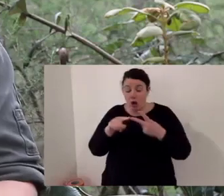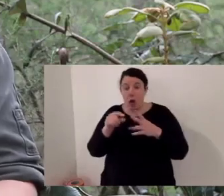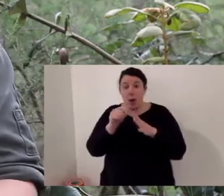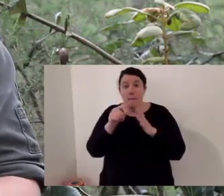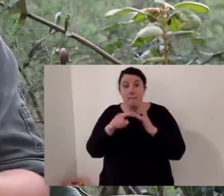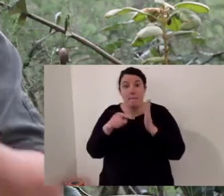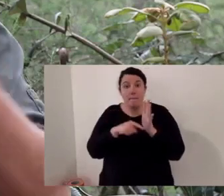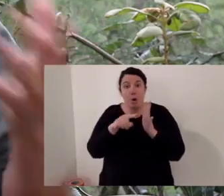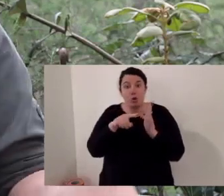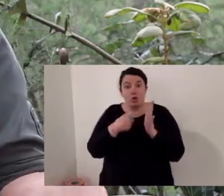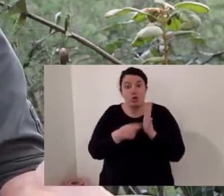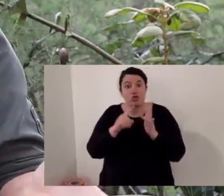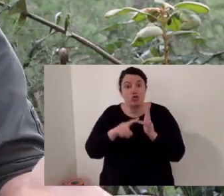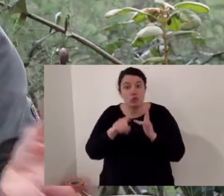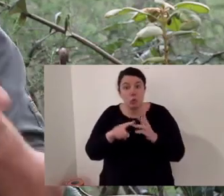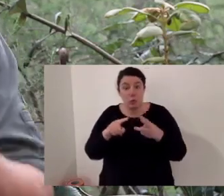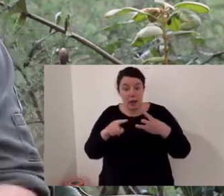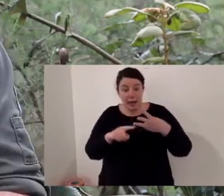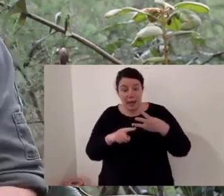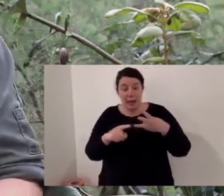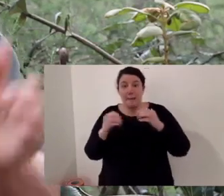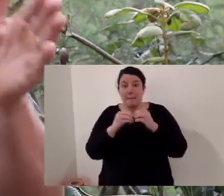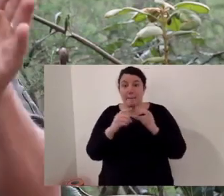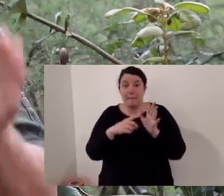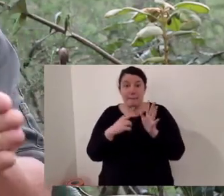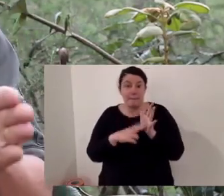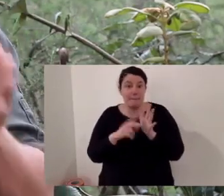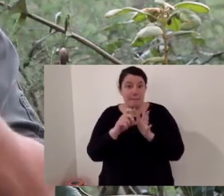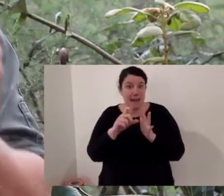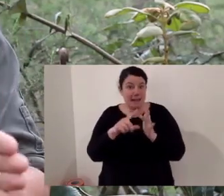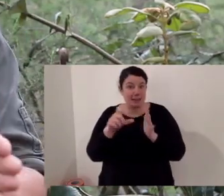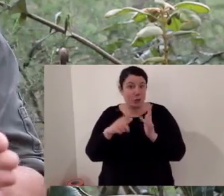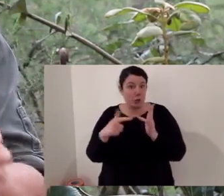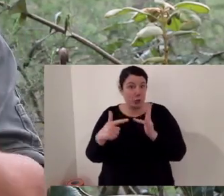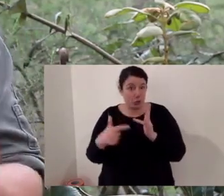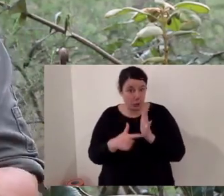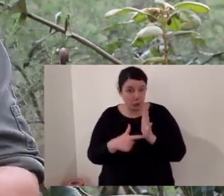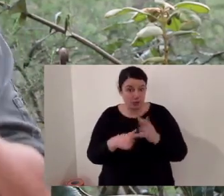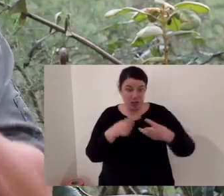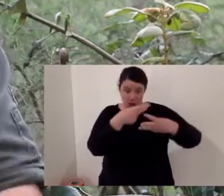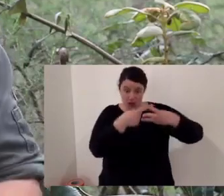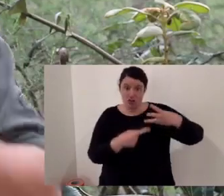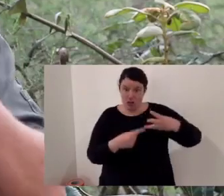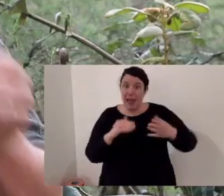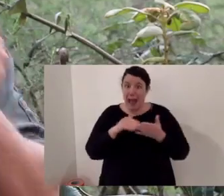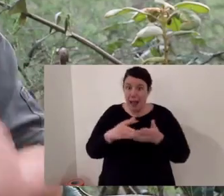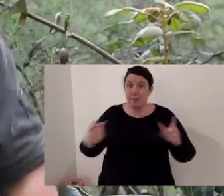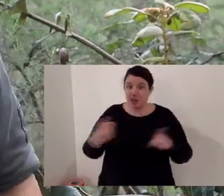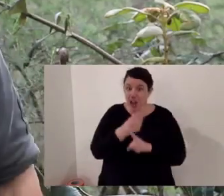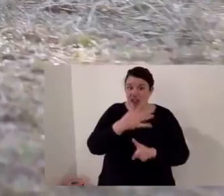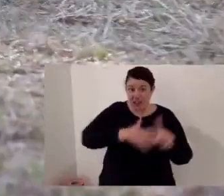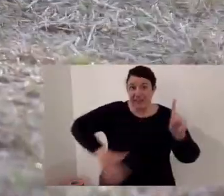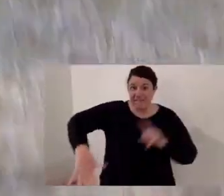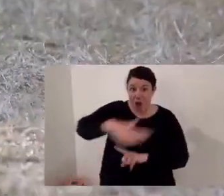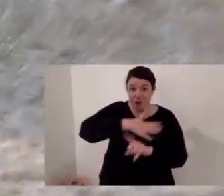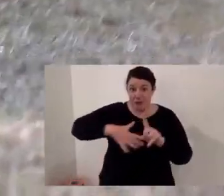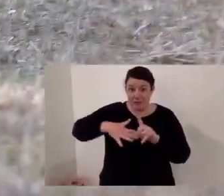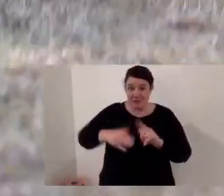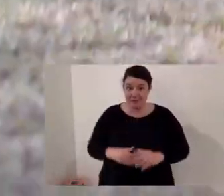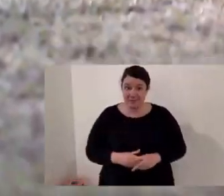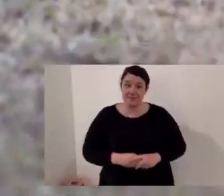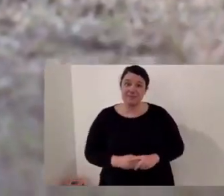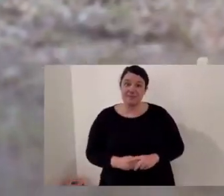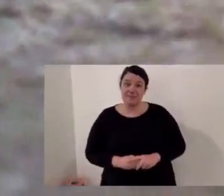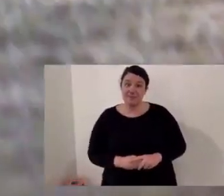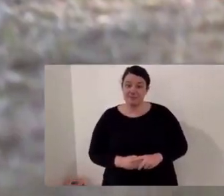potteroos and bandicoots. They are all small marsupial terrestrial ecosystem engineers. Let's take a